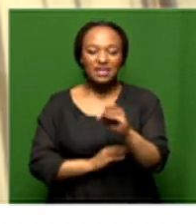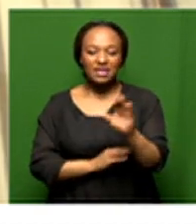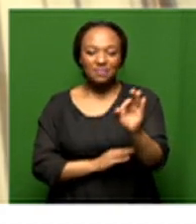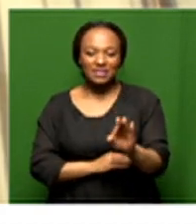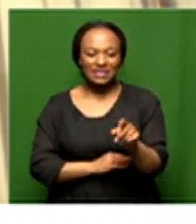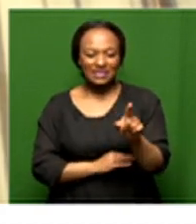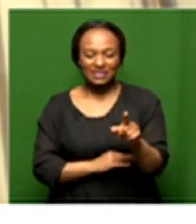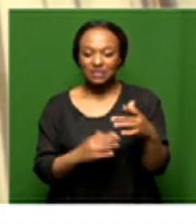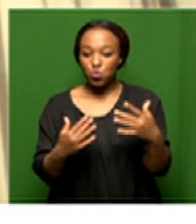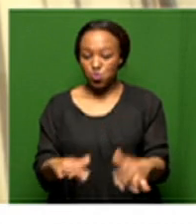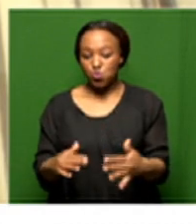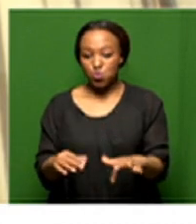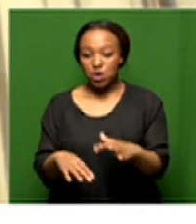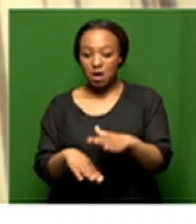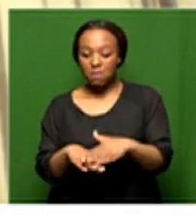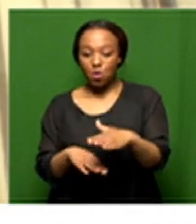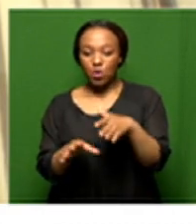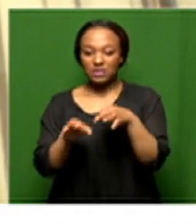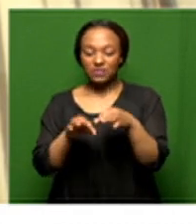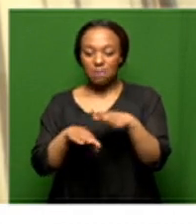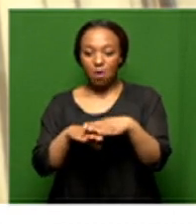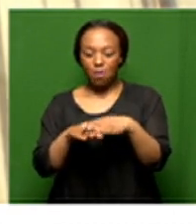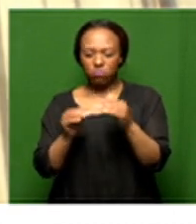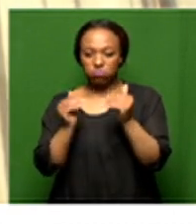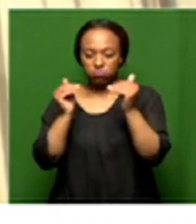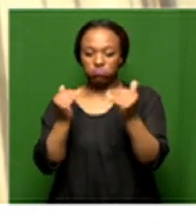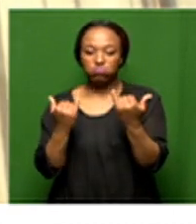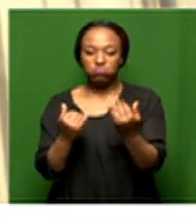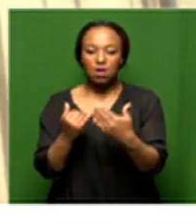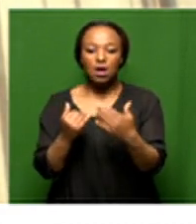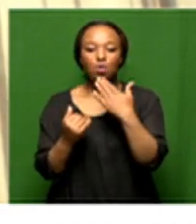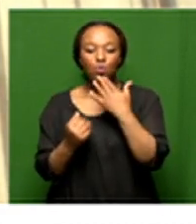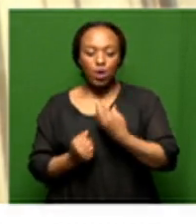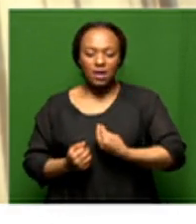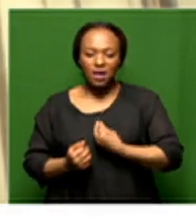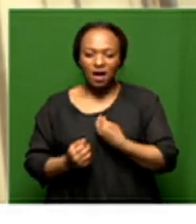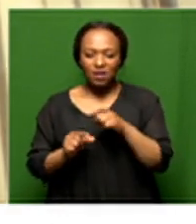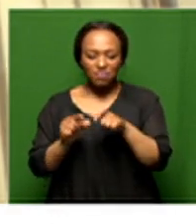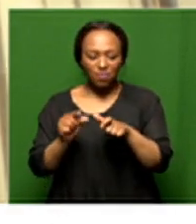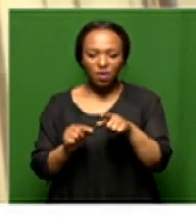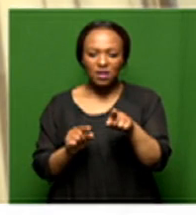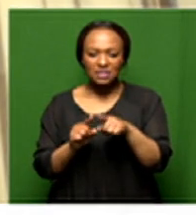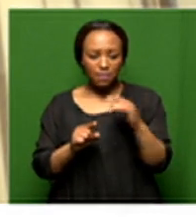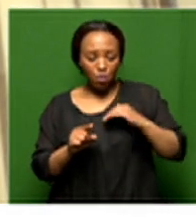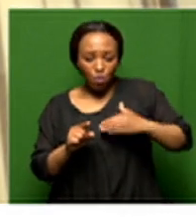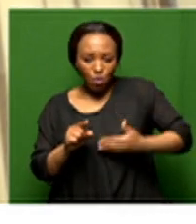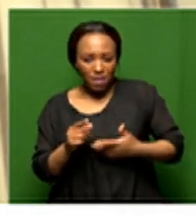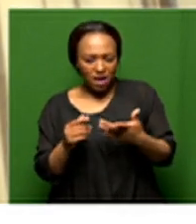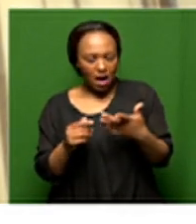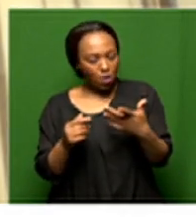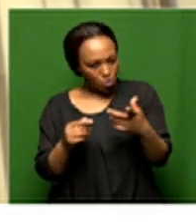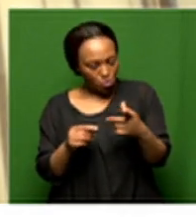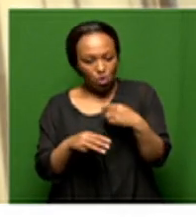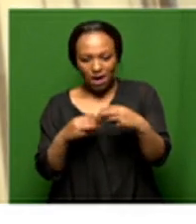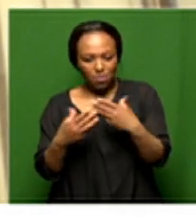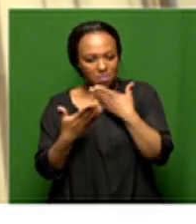definition and i'm sure the expanded definition is significantly higher and it's young people and and and women that are at the receiving